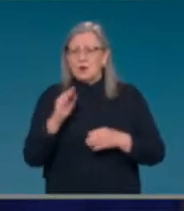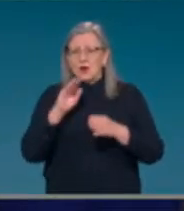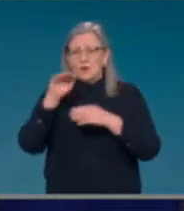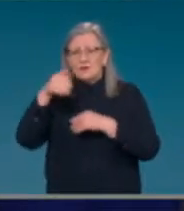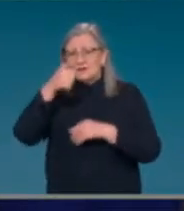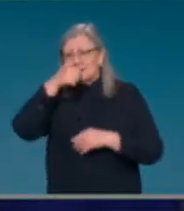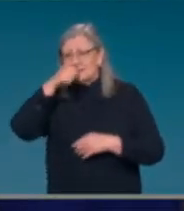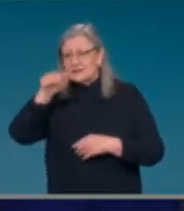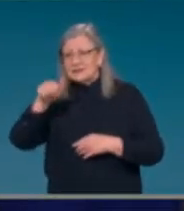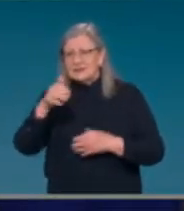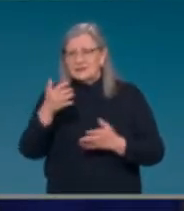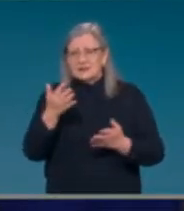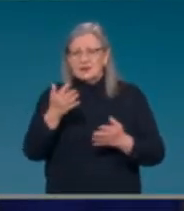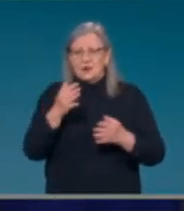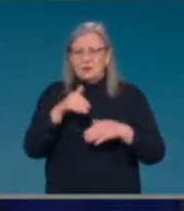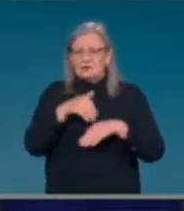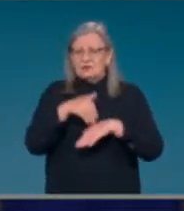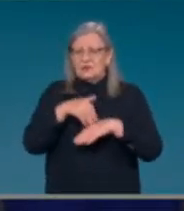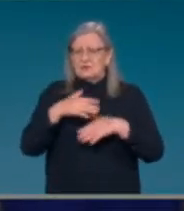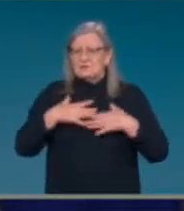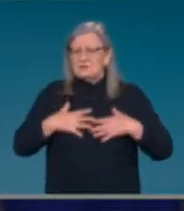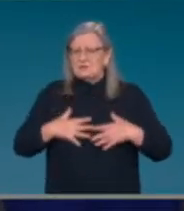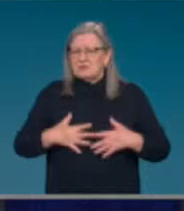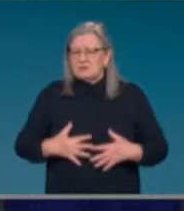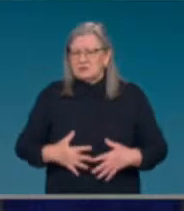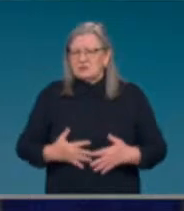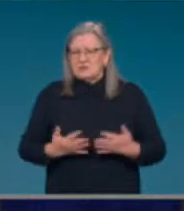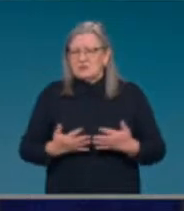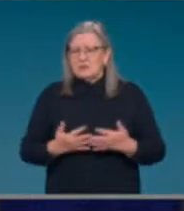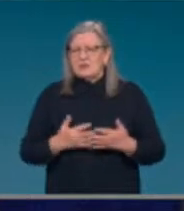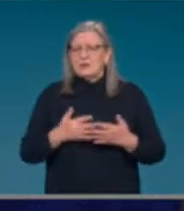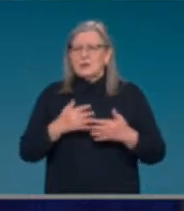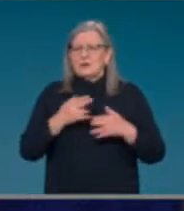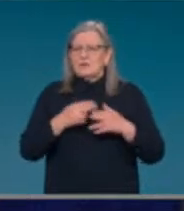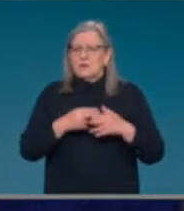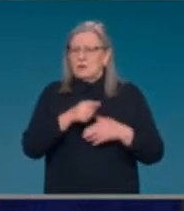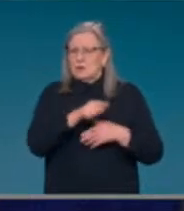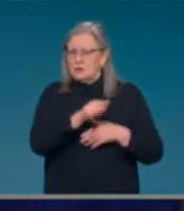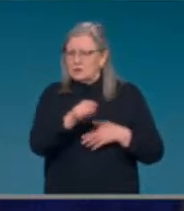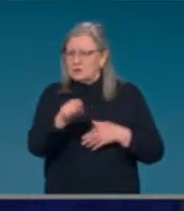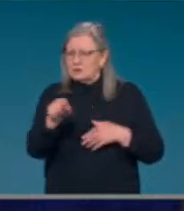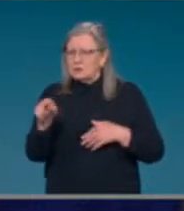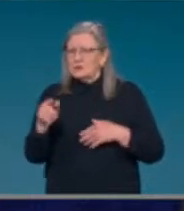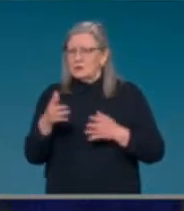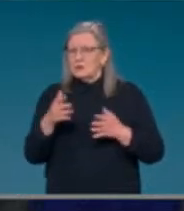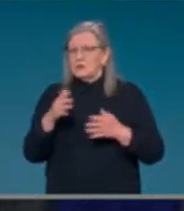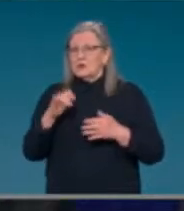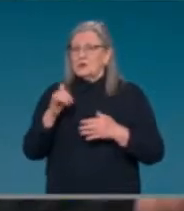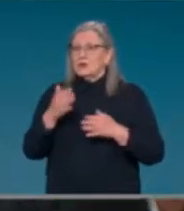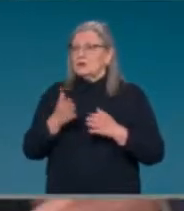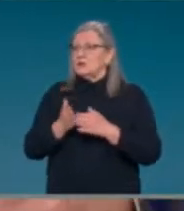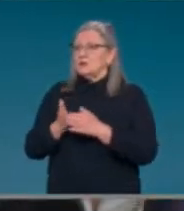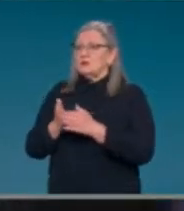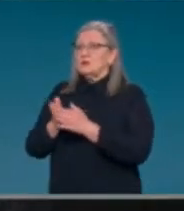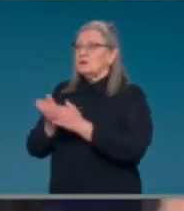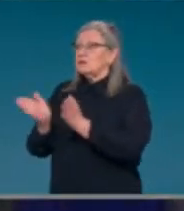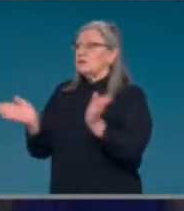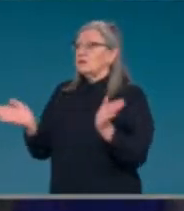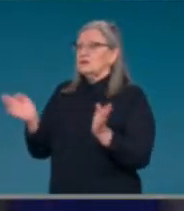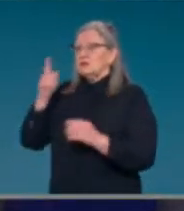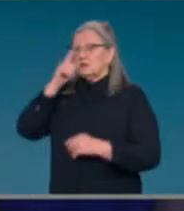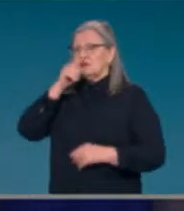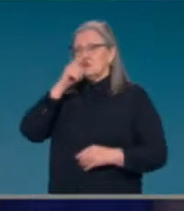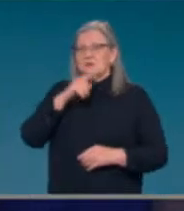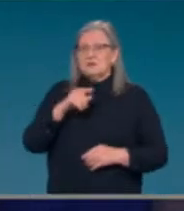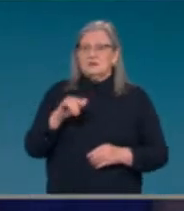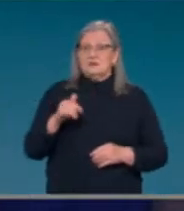And so, uh, in those populations in particular, but again, if someone in the general population may six, seven, eight, nine, 10